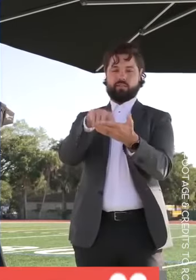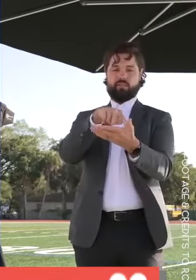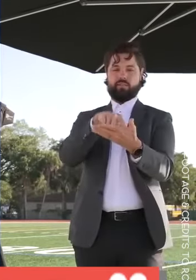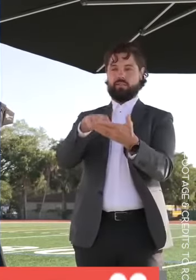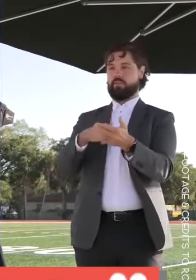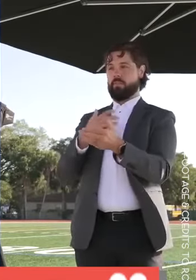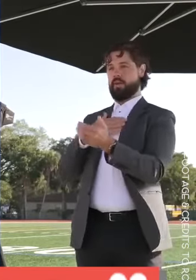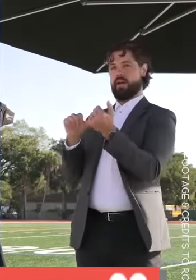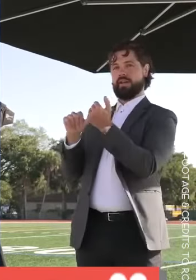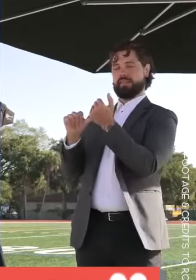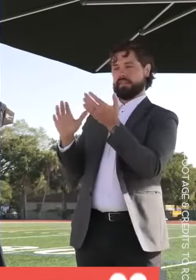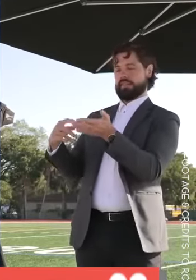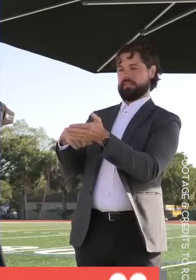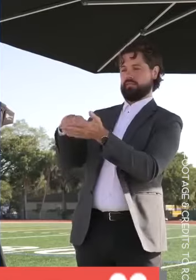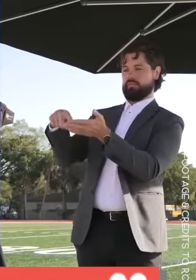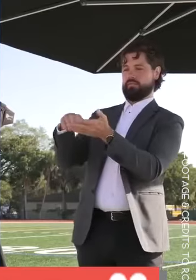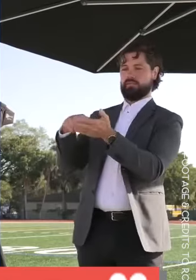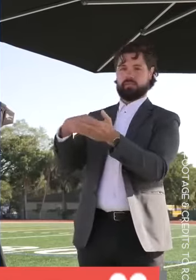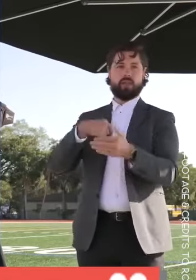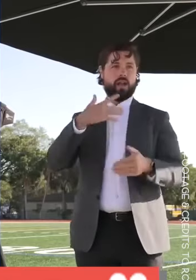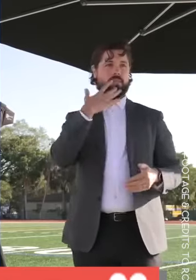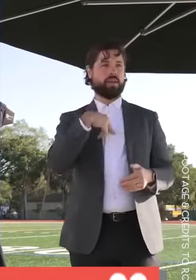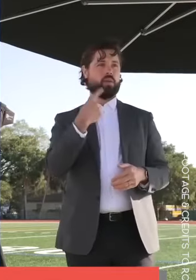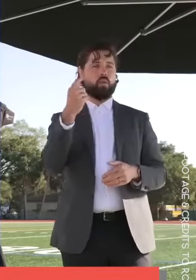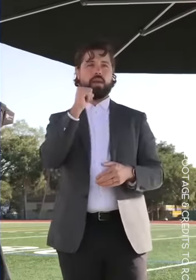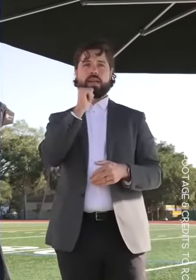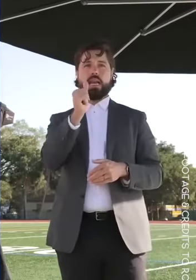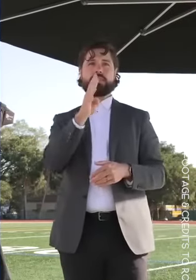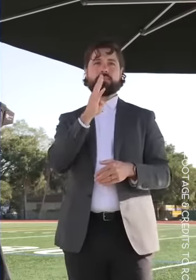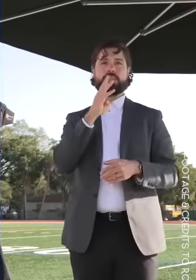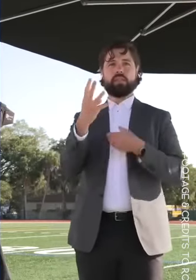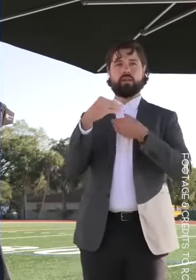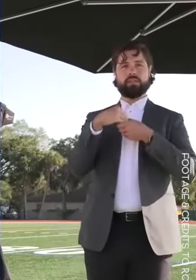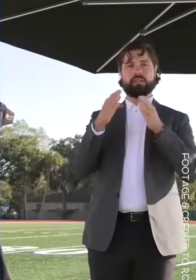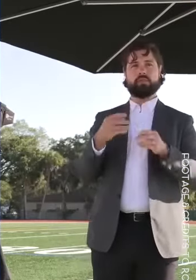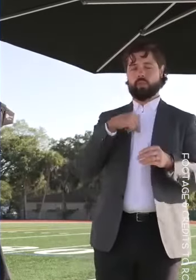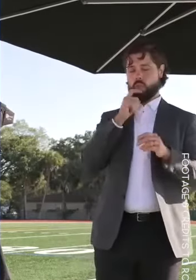I am one of the lucky few non-speaking autistics who have been taught to type. What is your dream?